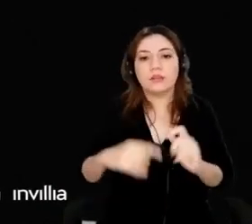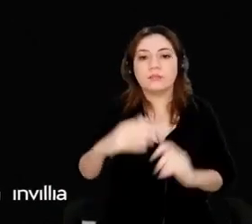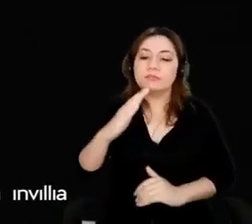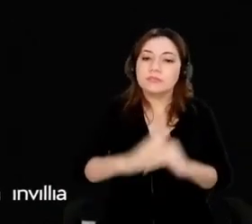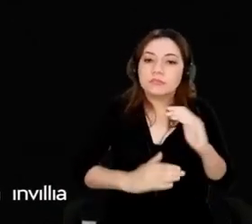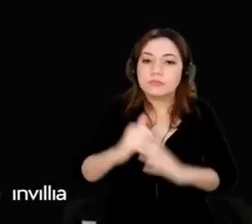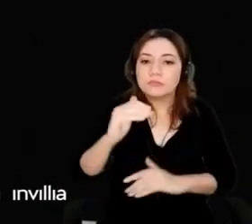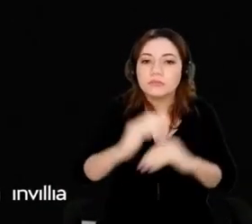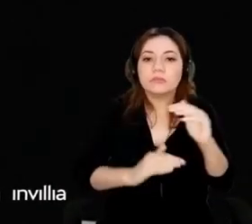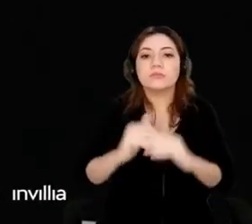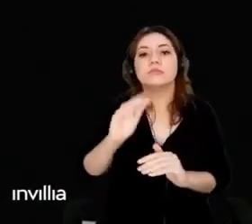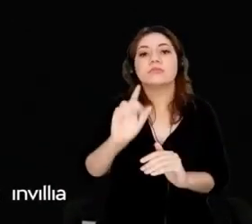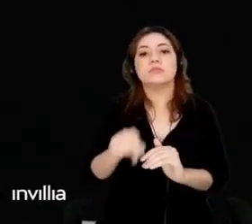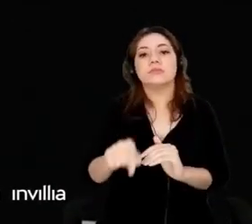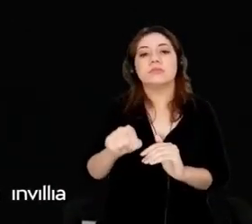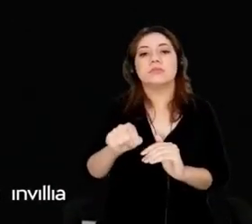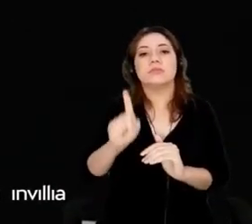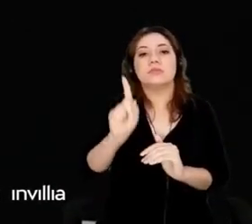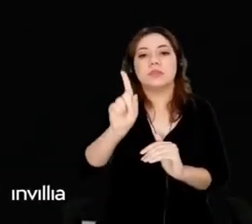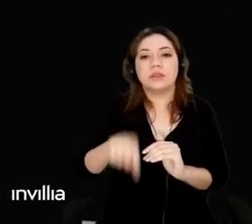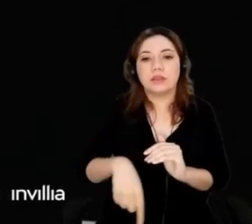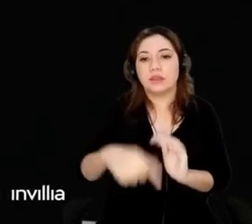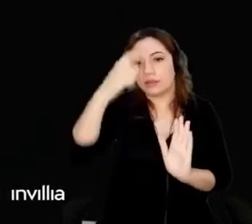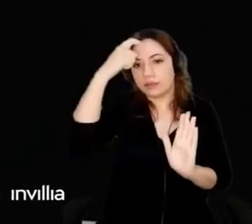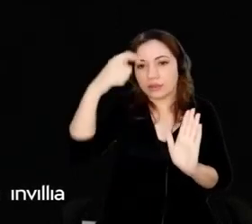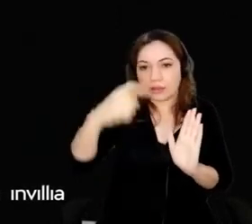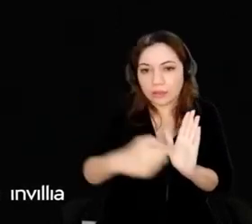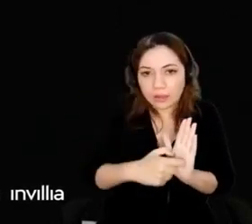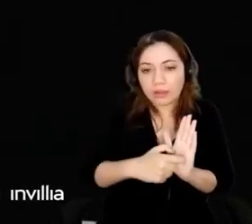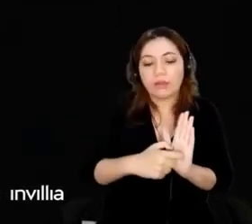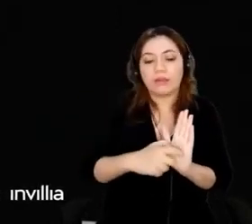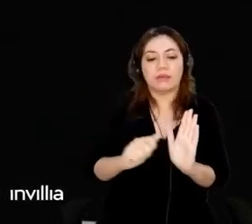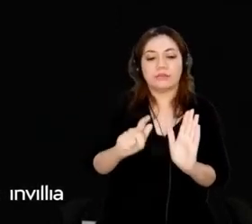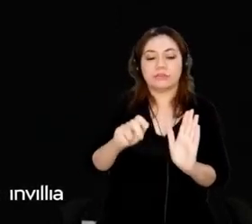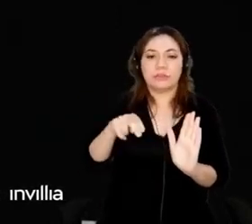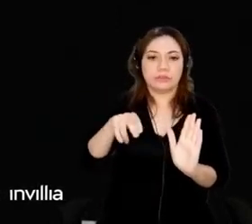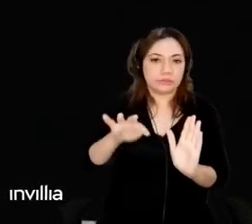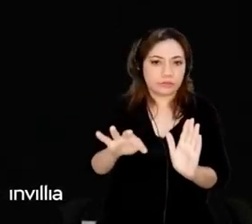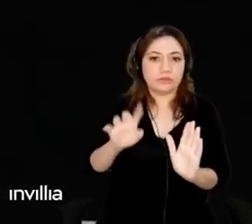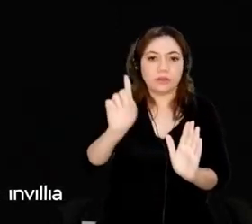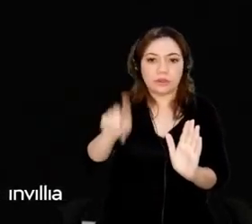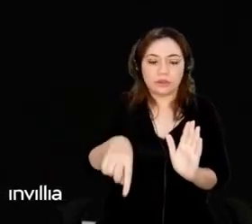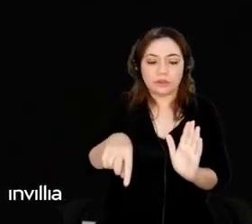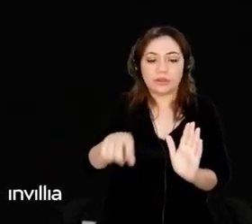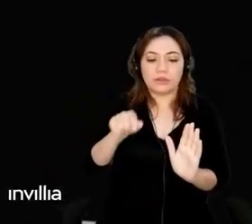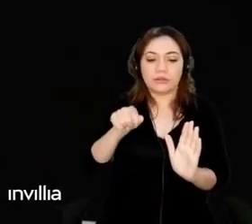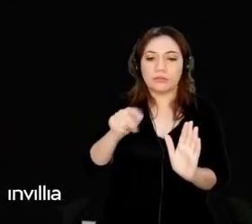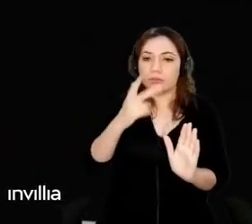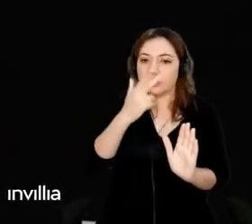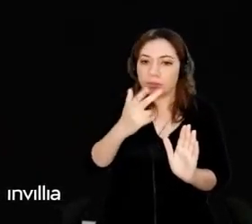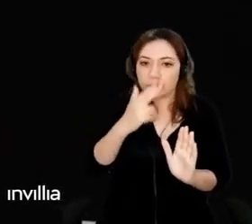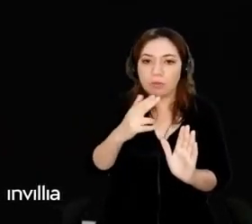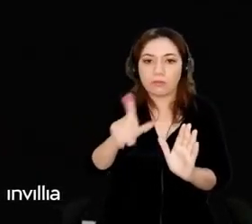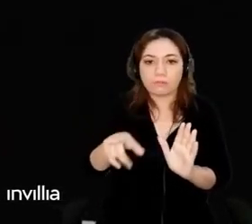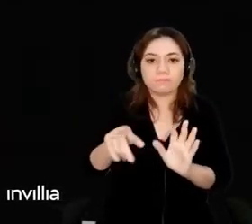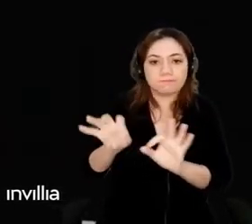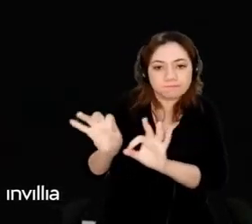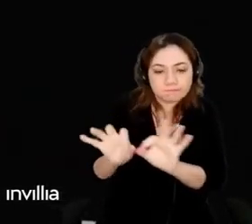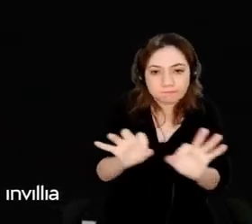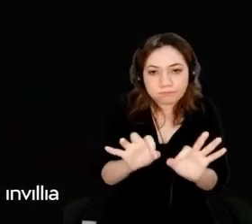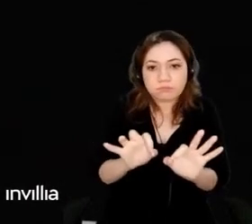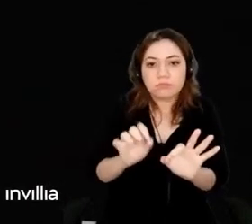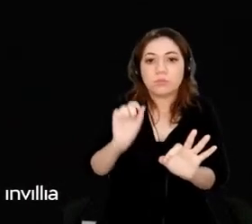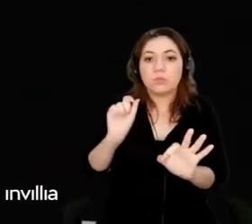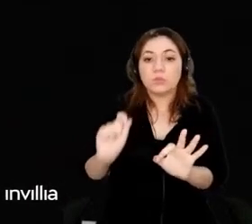agents that impact tasks executed potentially by every single